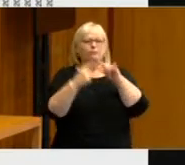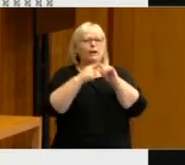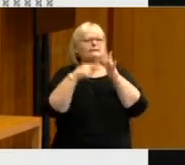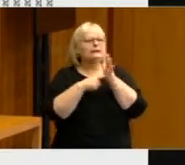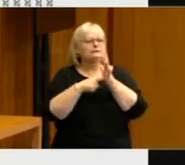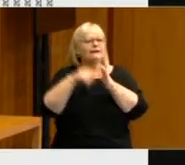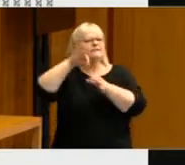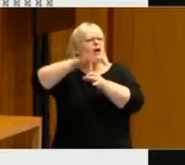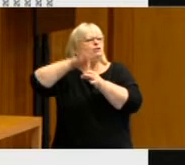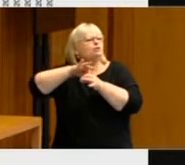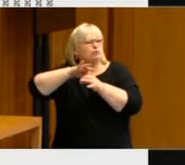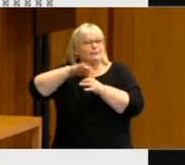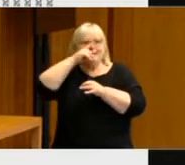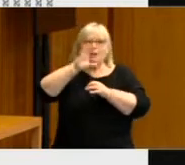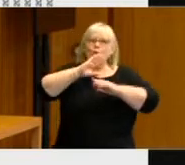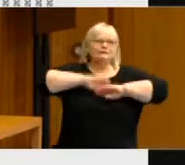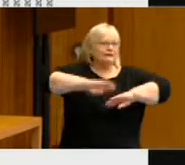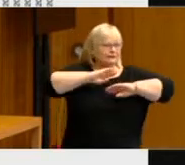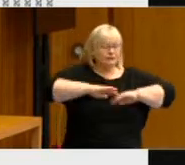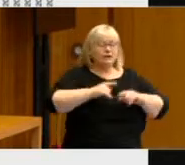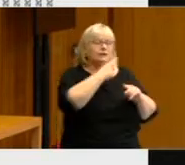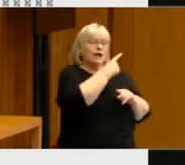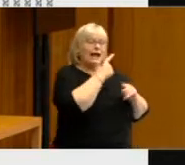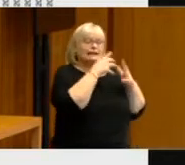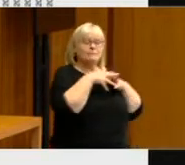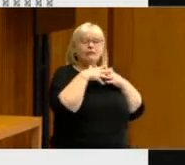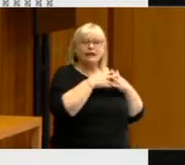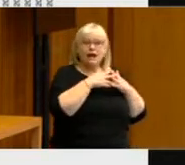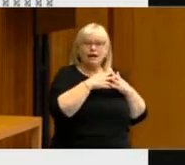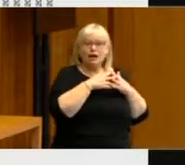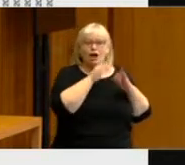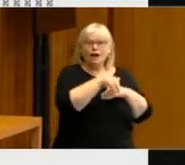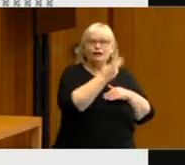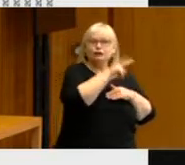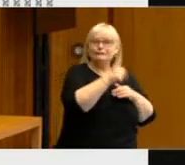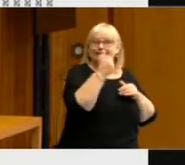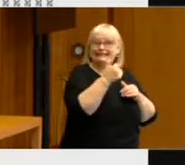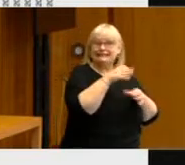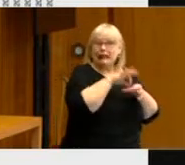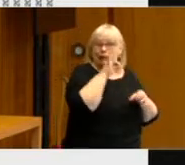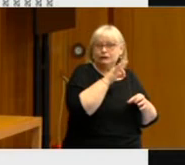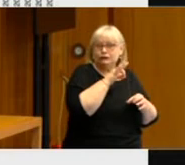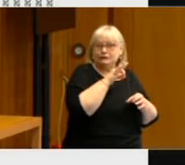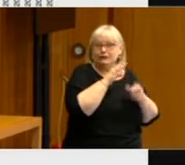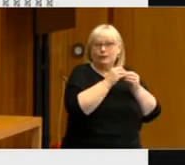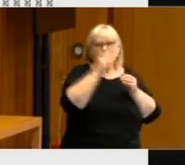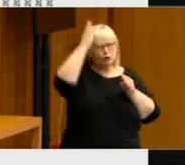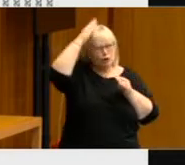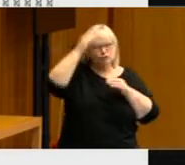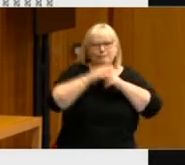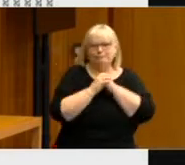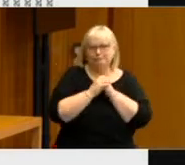and also in the United States following the 2016 election of Donald Trump.